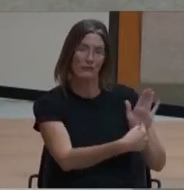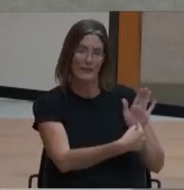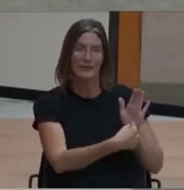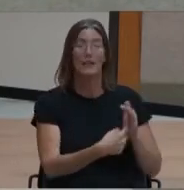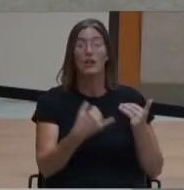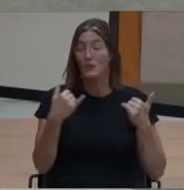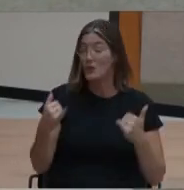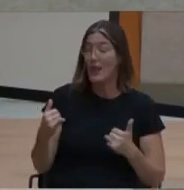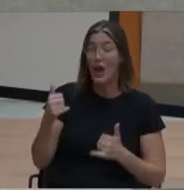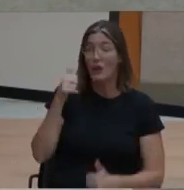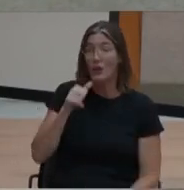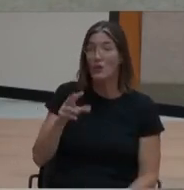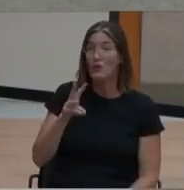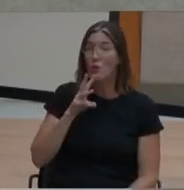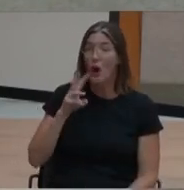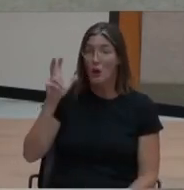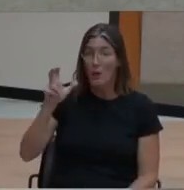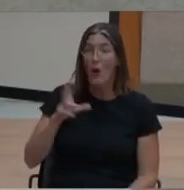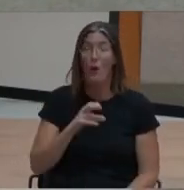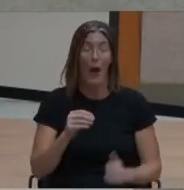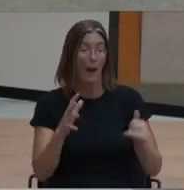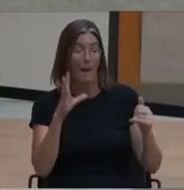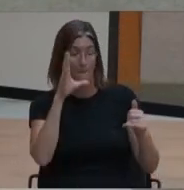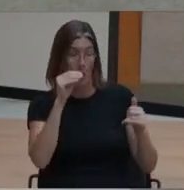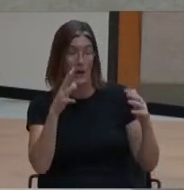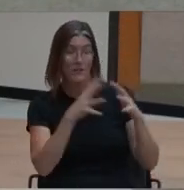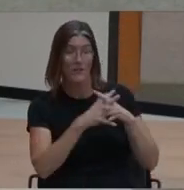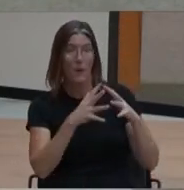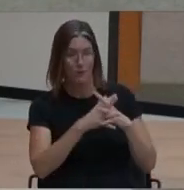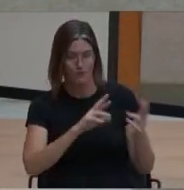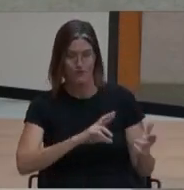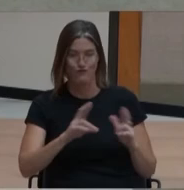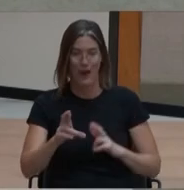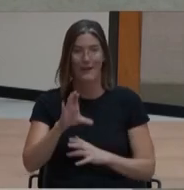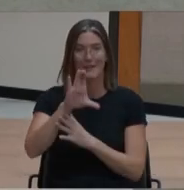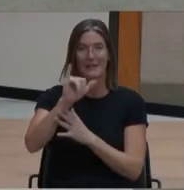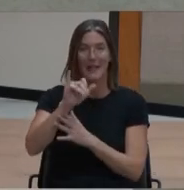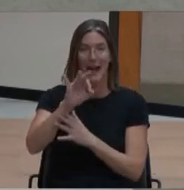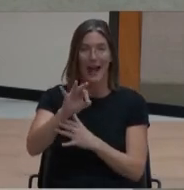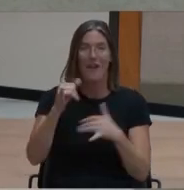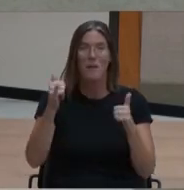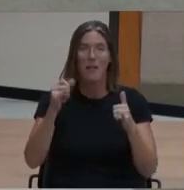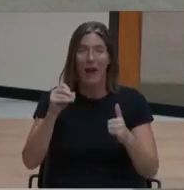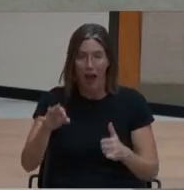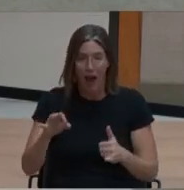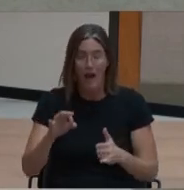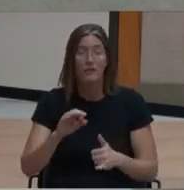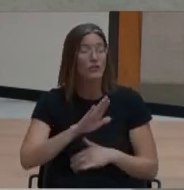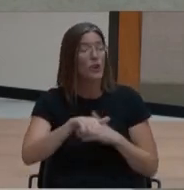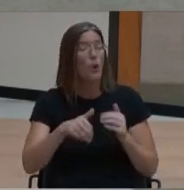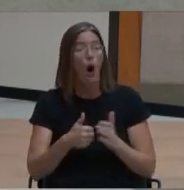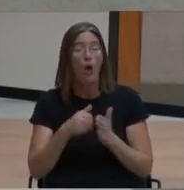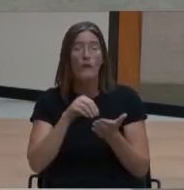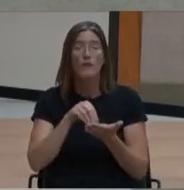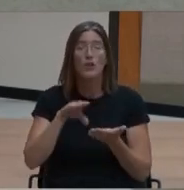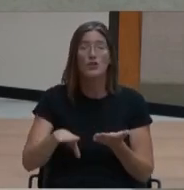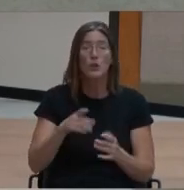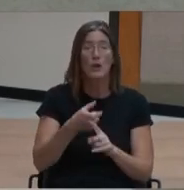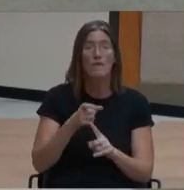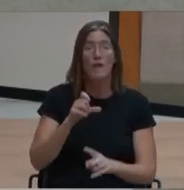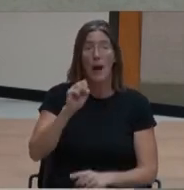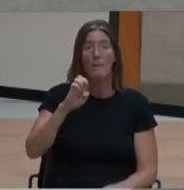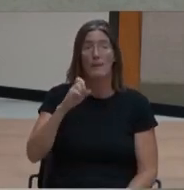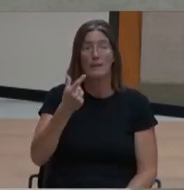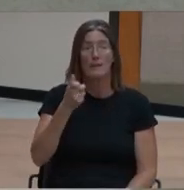getting ready ready for the CAAF playoffs. From all the Jaguars at Sargarshan, we would like to thank the school board for giving us the opportunity to